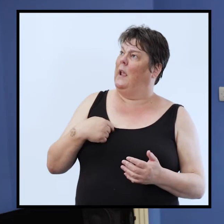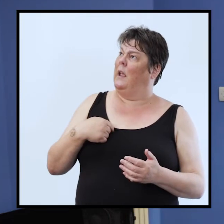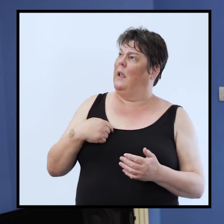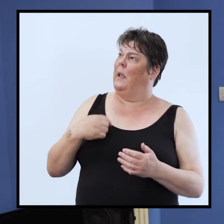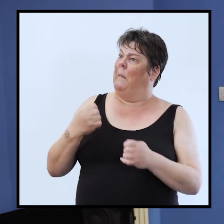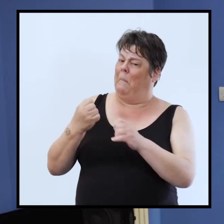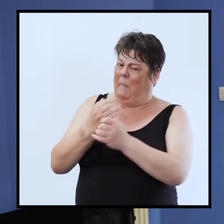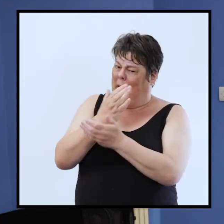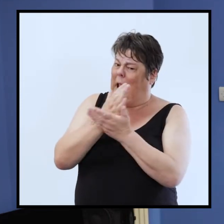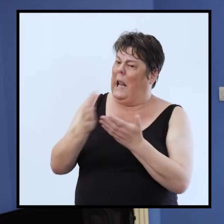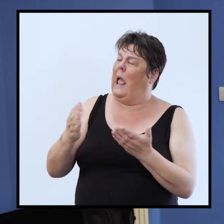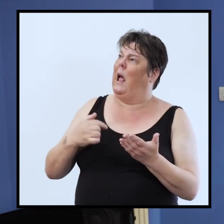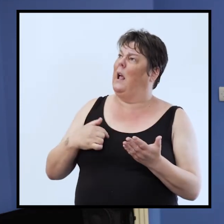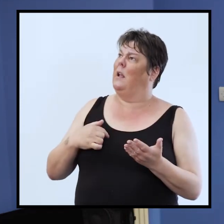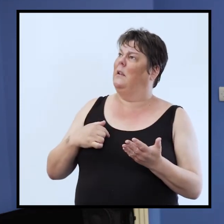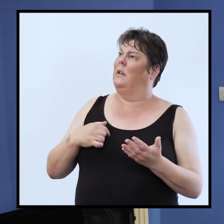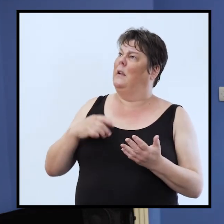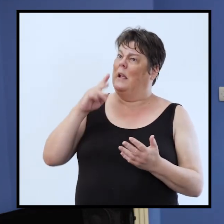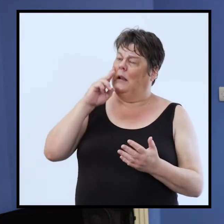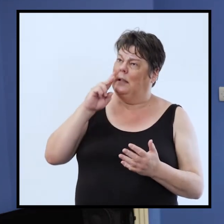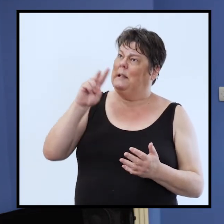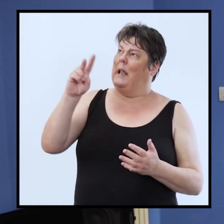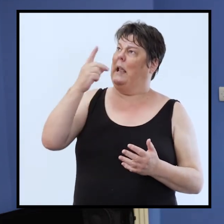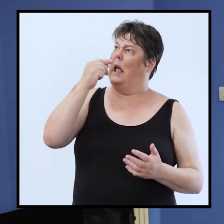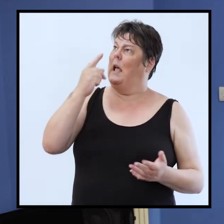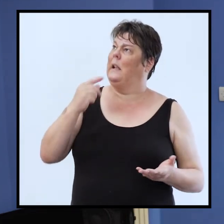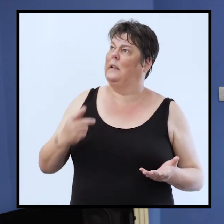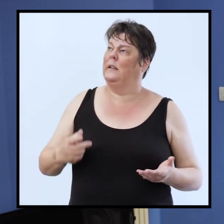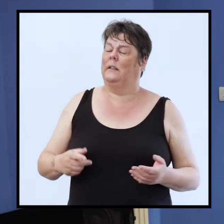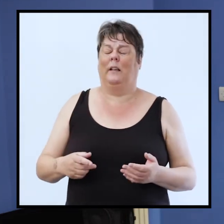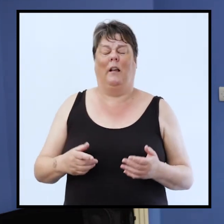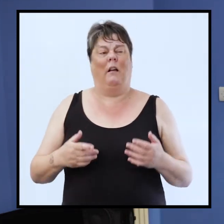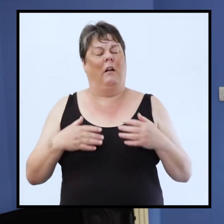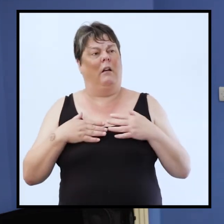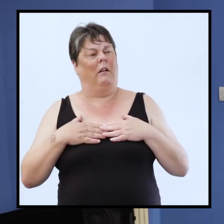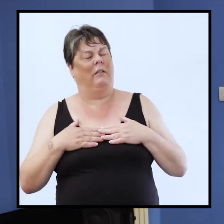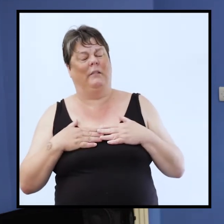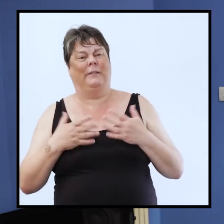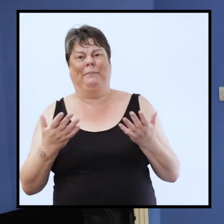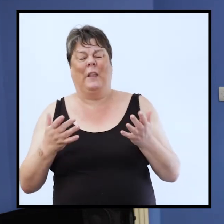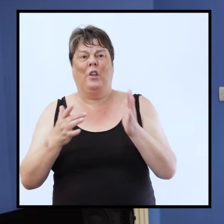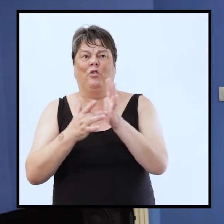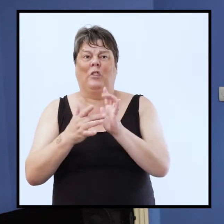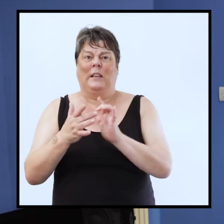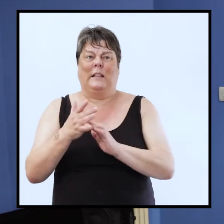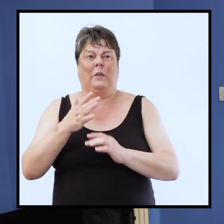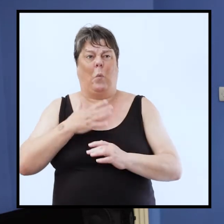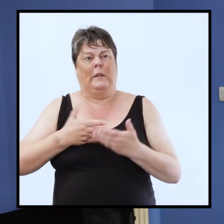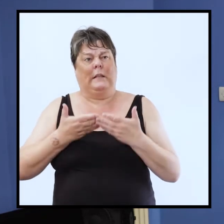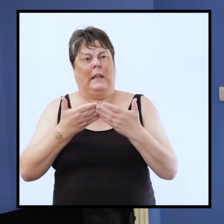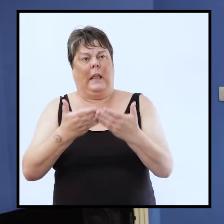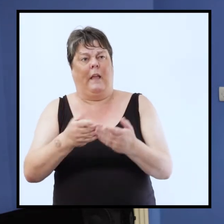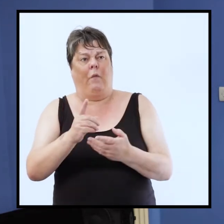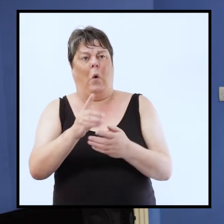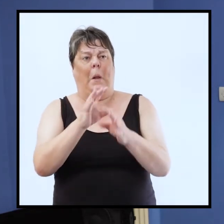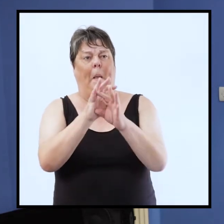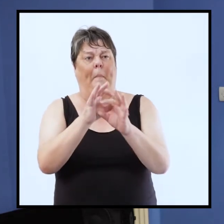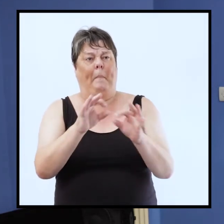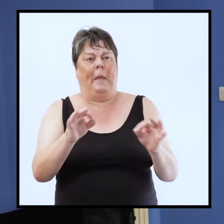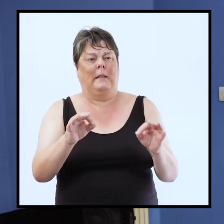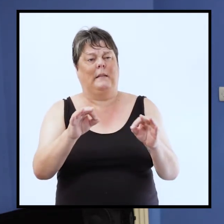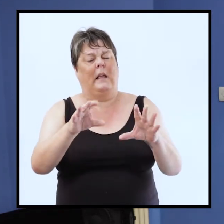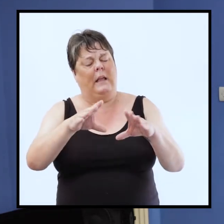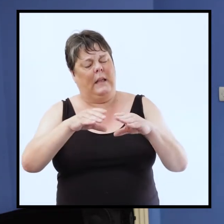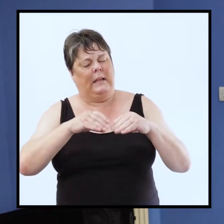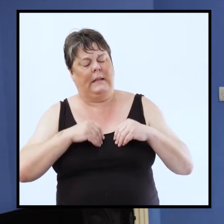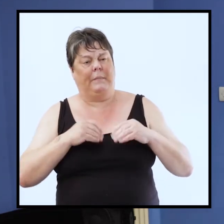he wants to offer you oh he wants to offer you his hand of peace acceptance and